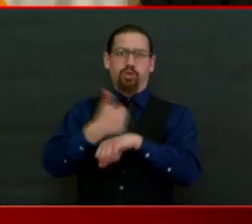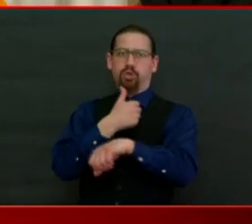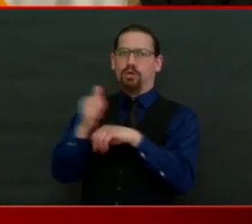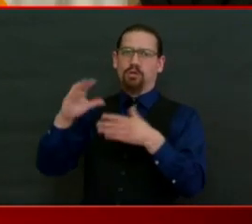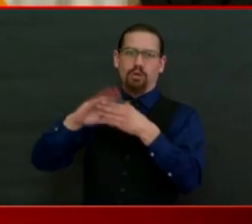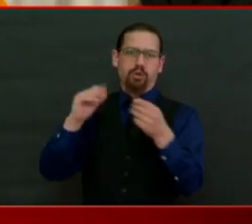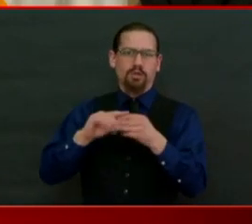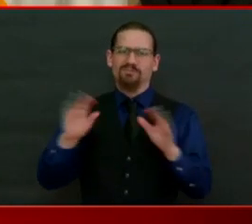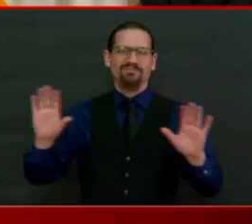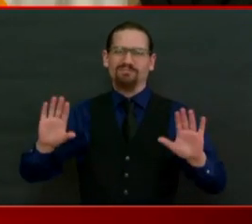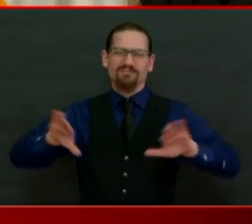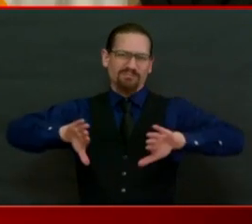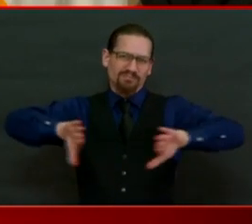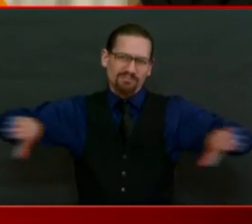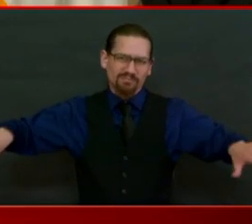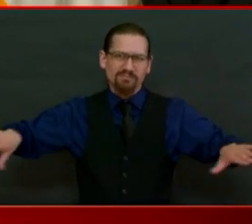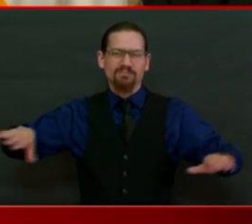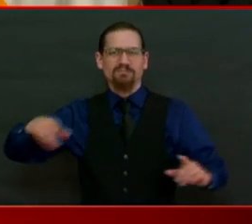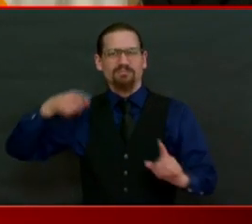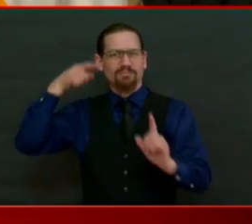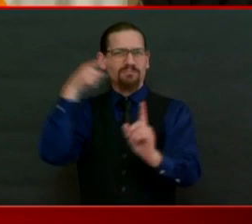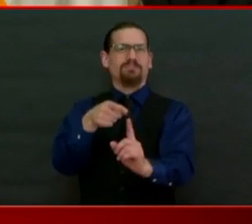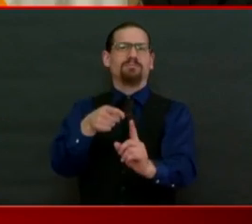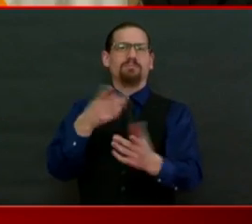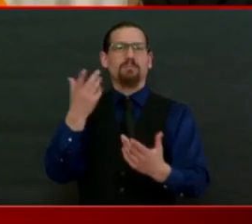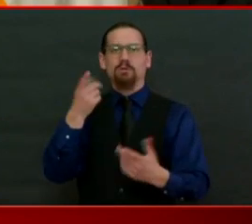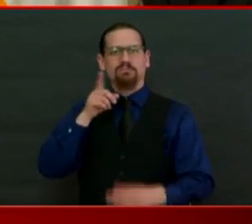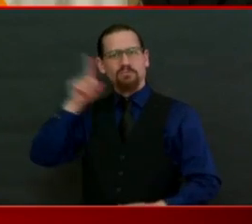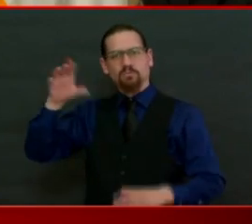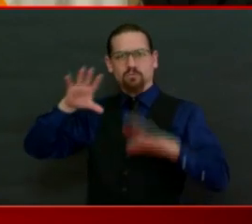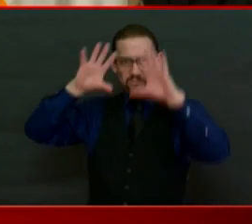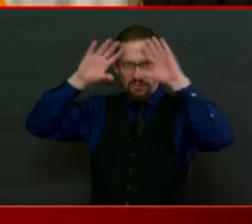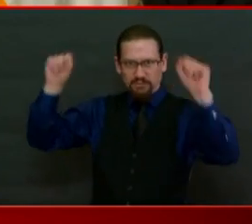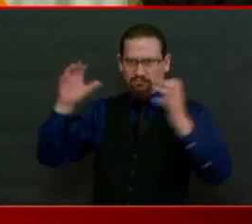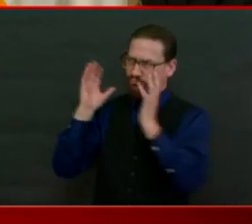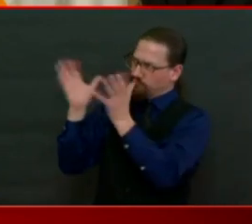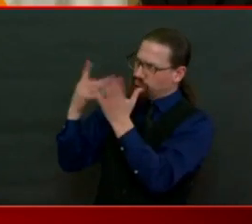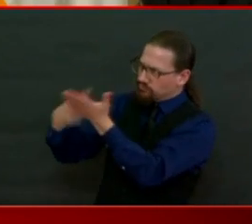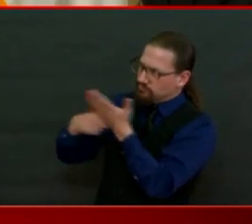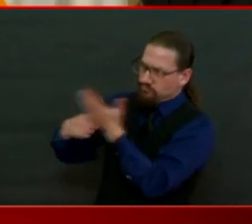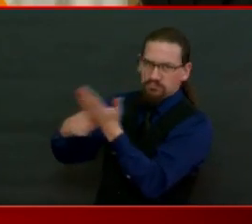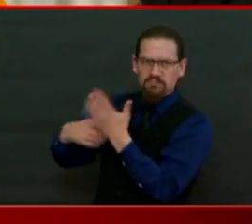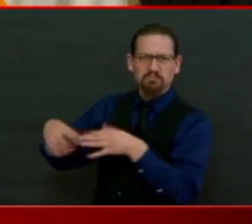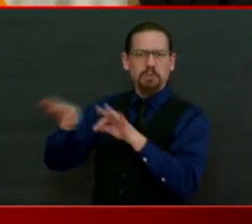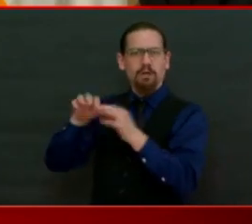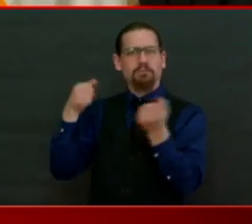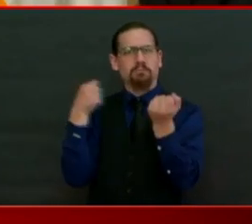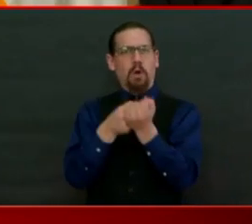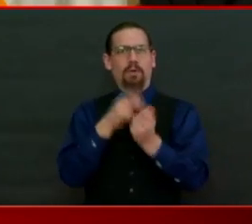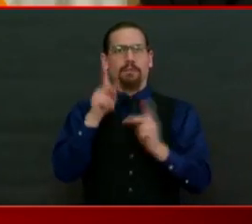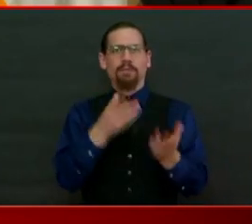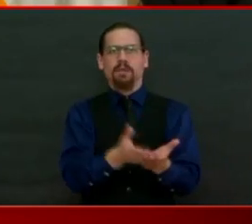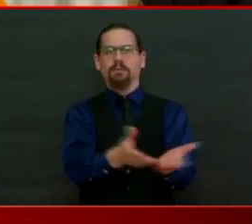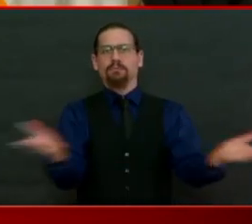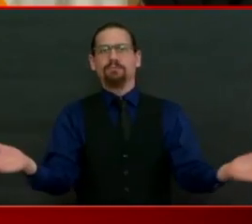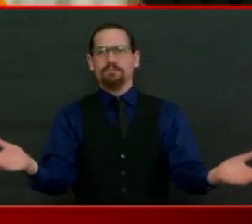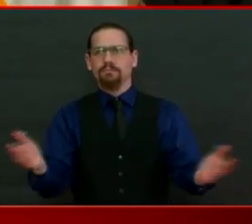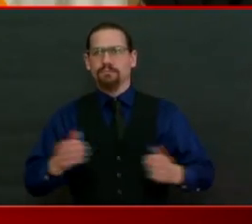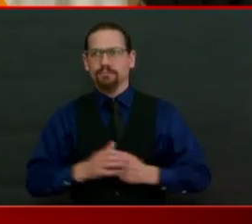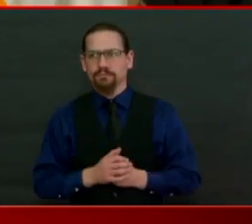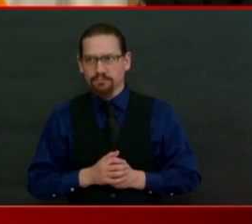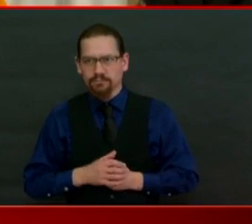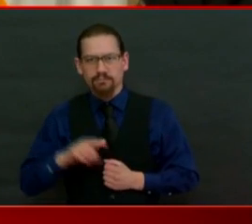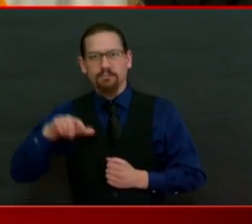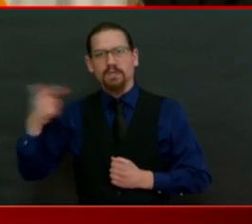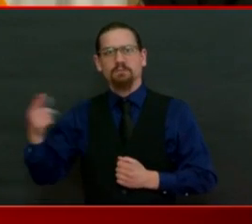the people of America do. Next question is from Richard Asnoff of Convergence RI. Two BH-Link workers tested positive